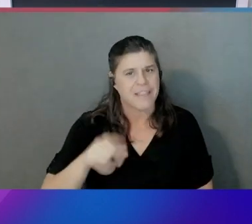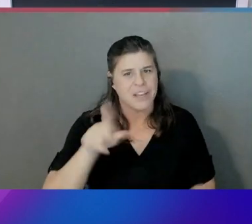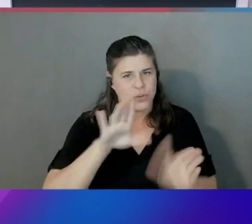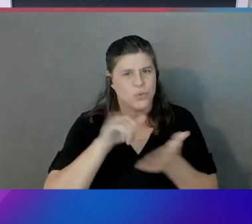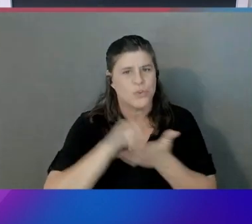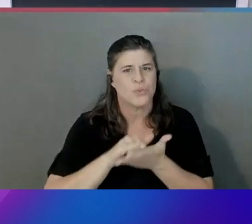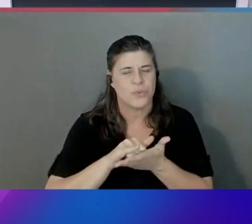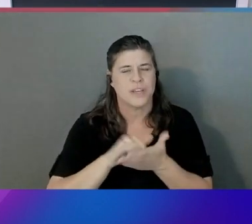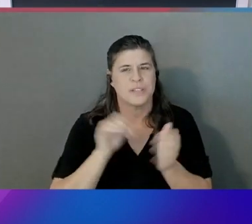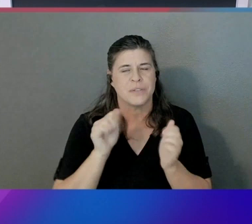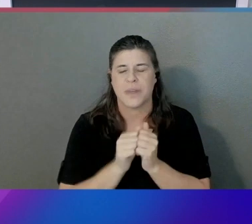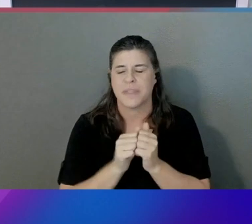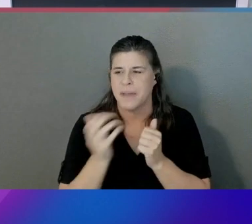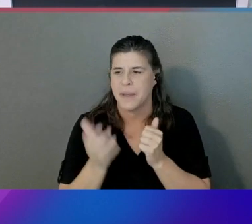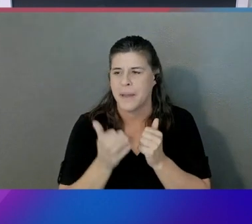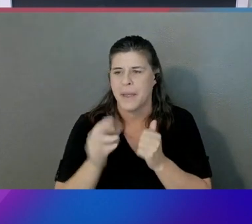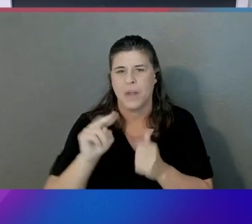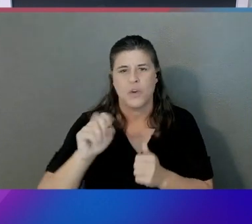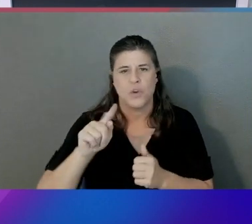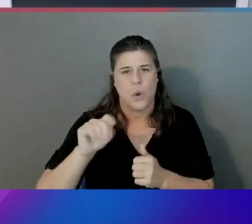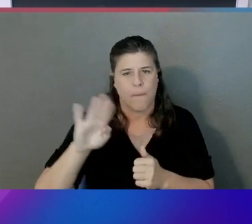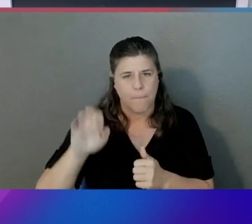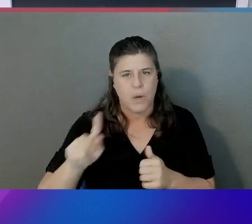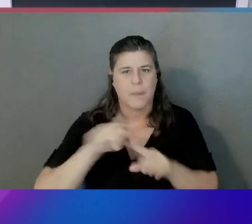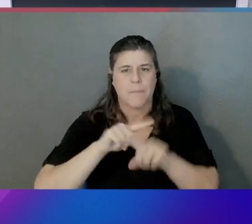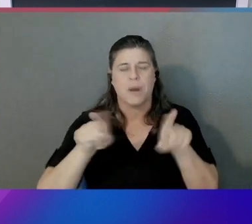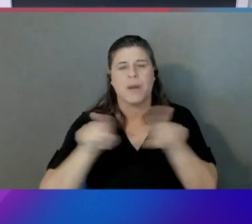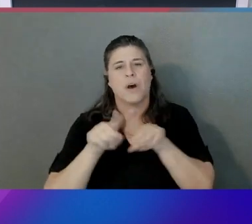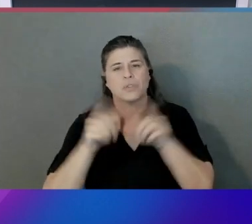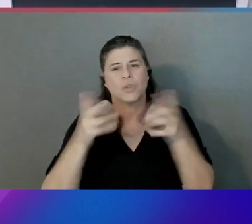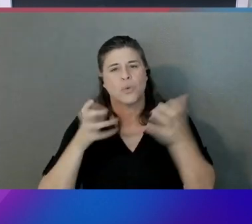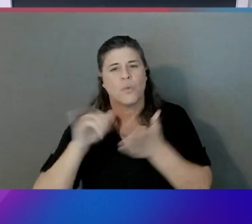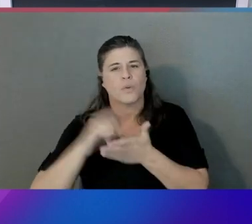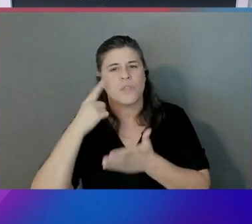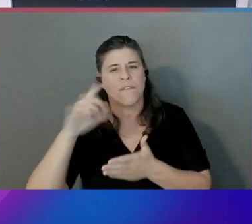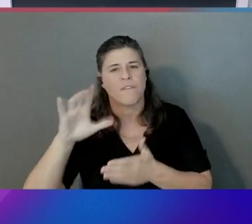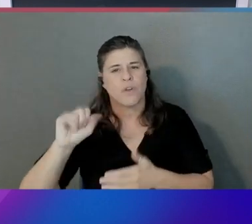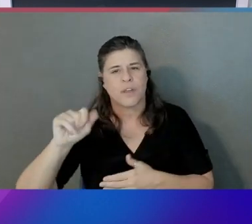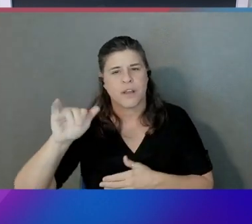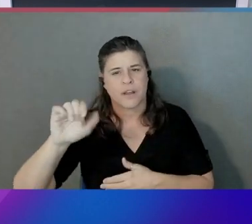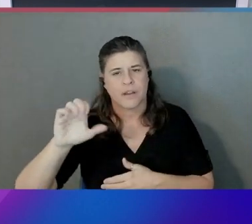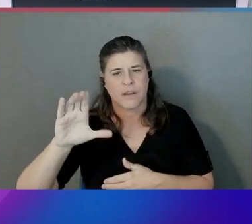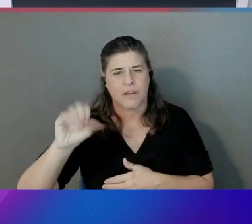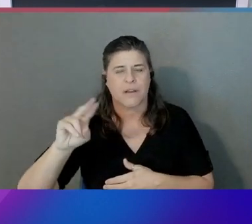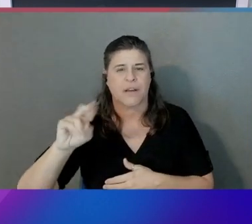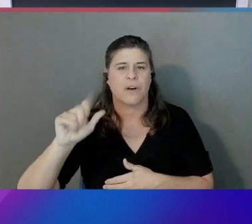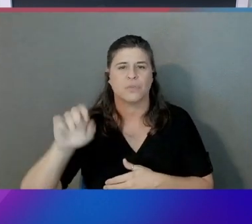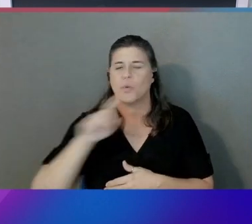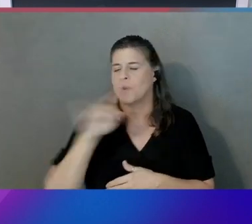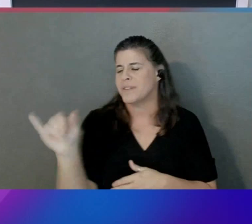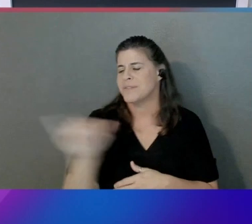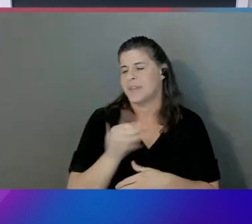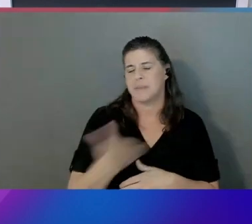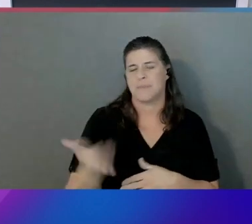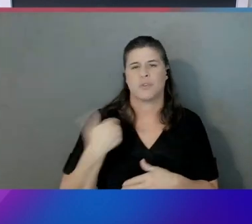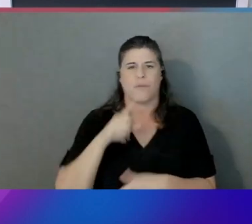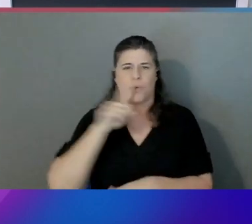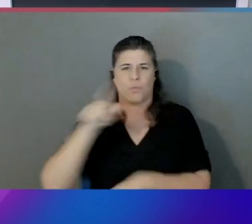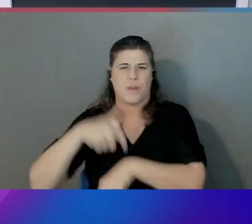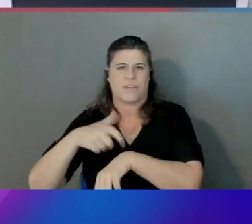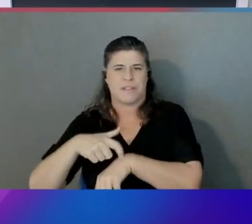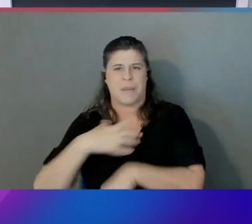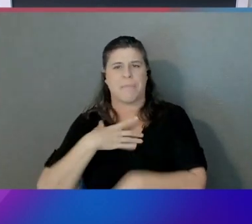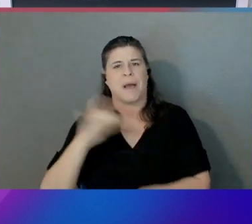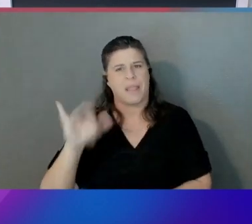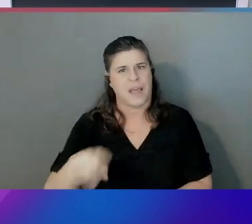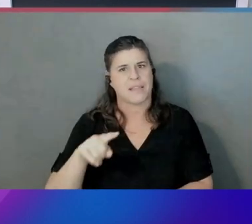notebook, but also if you want to do this in the console. And then this is the same experience you had with real time. And I like that it's close